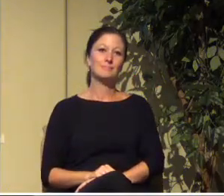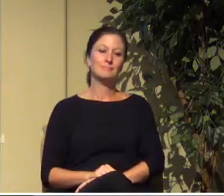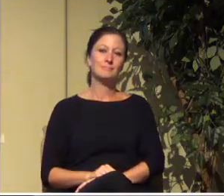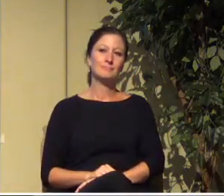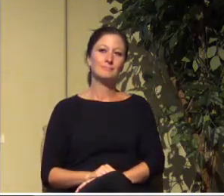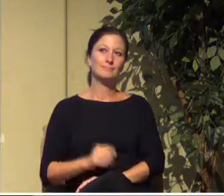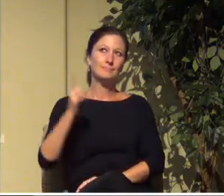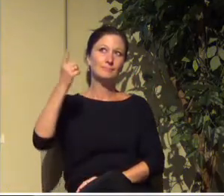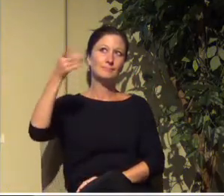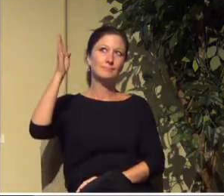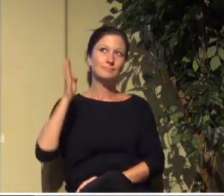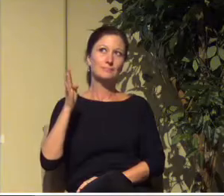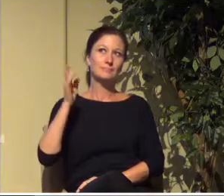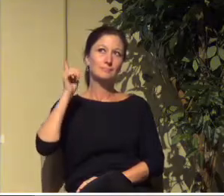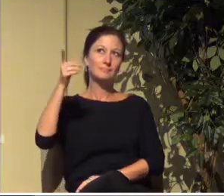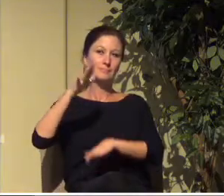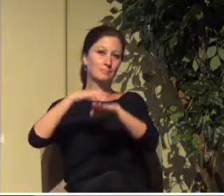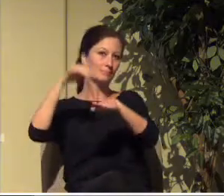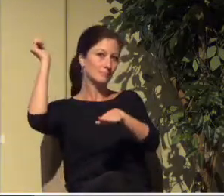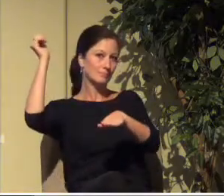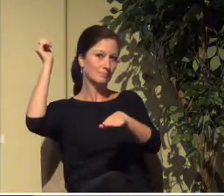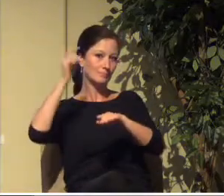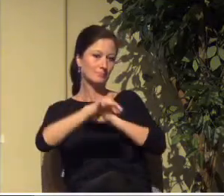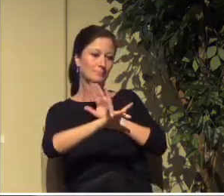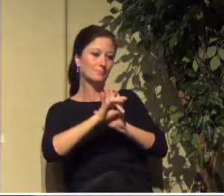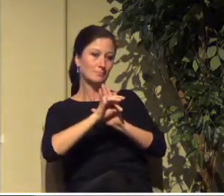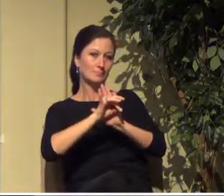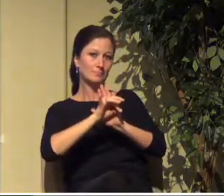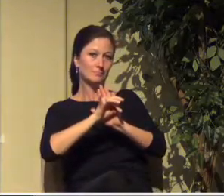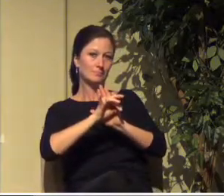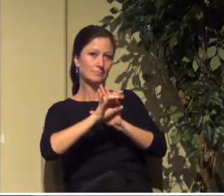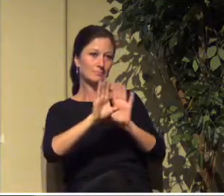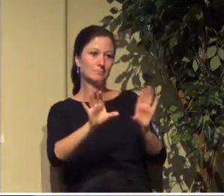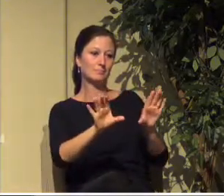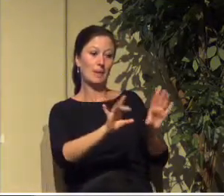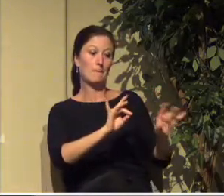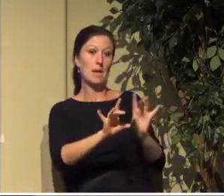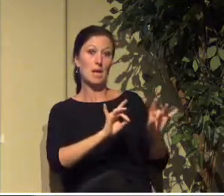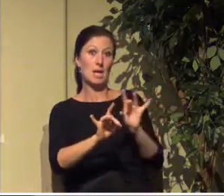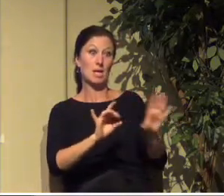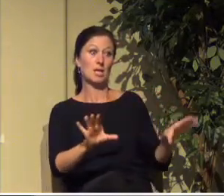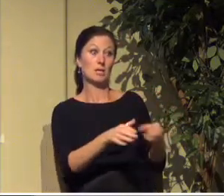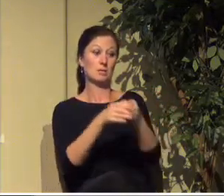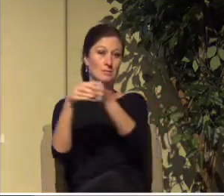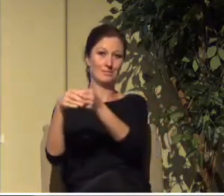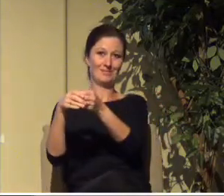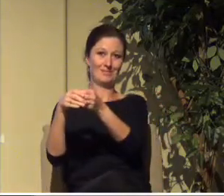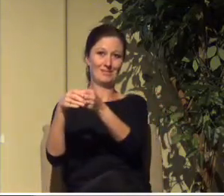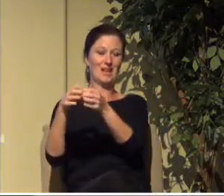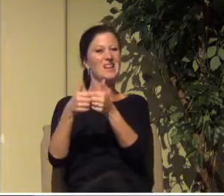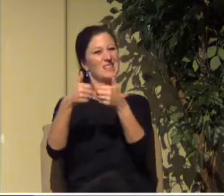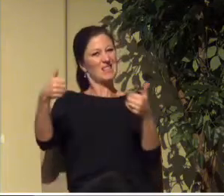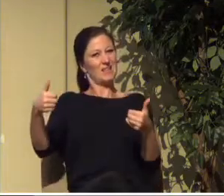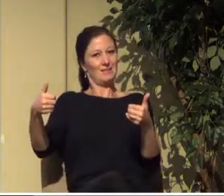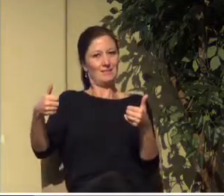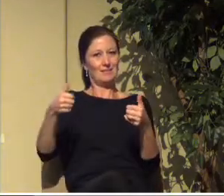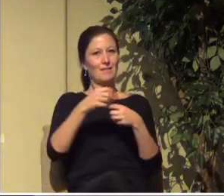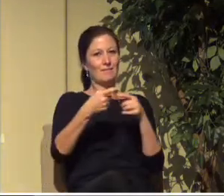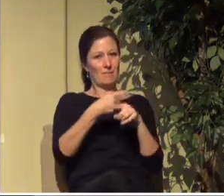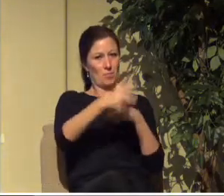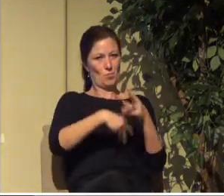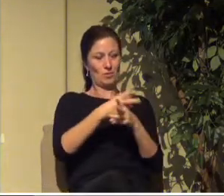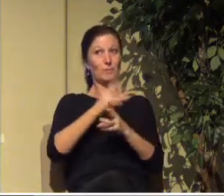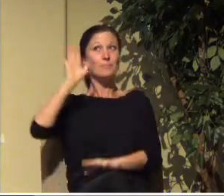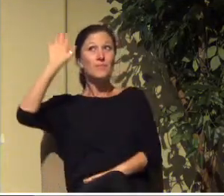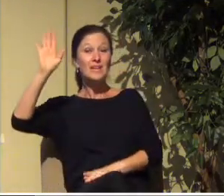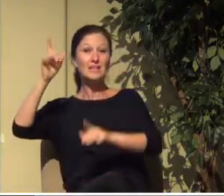God has chosen us, set us apart from before the foundation of the world to be holy and blameless. By God's sovereign